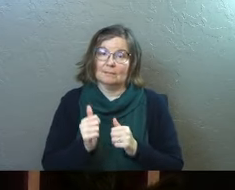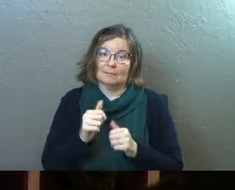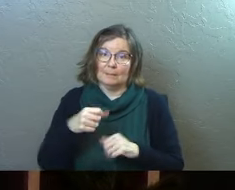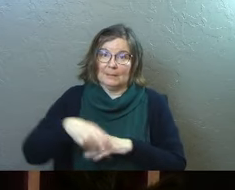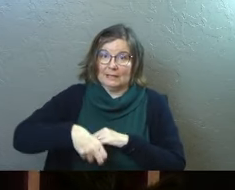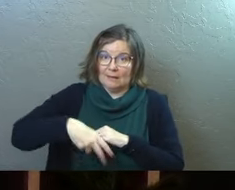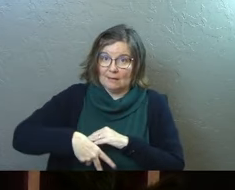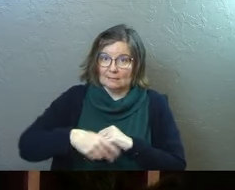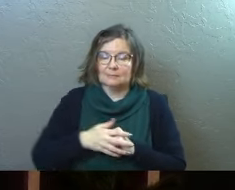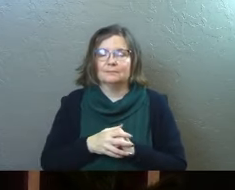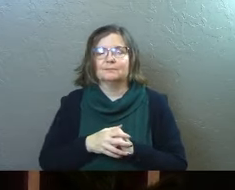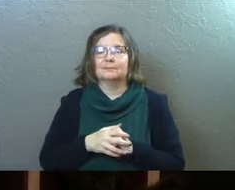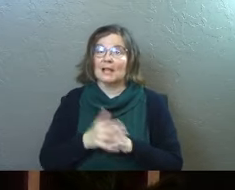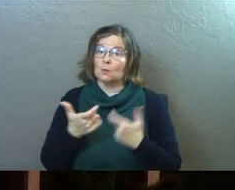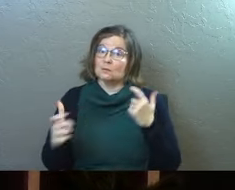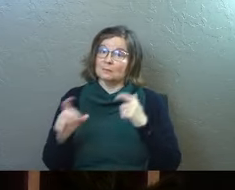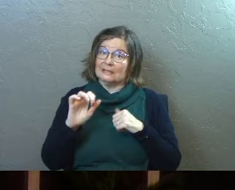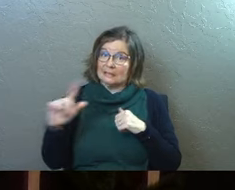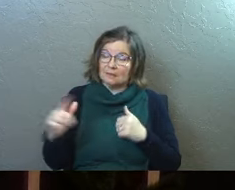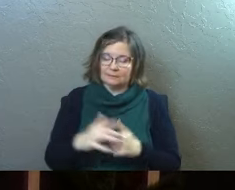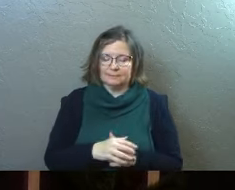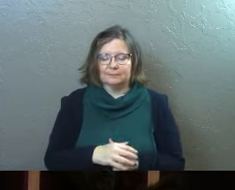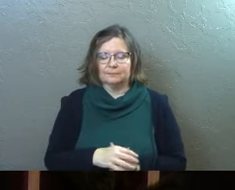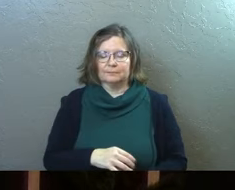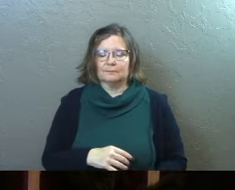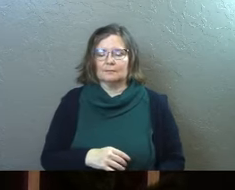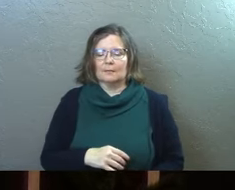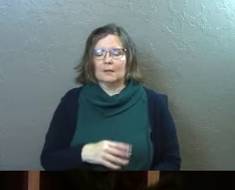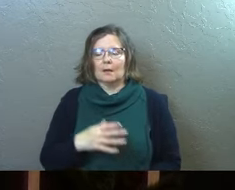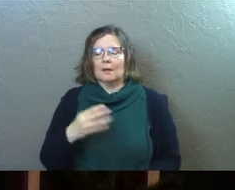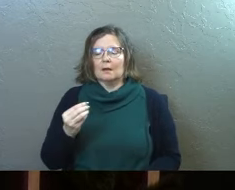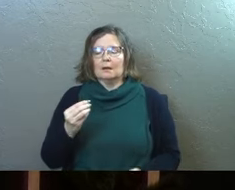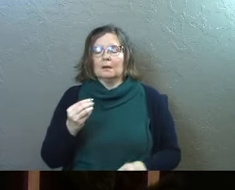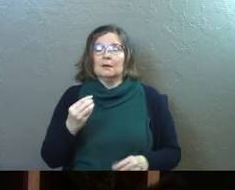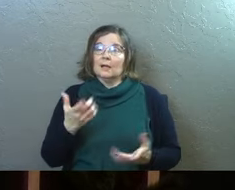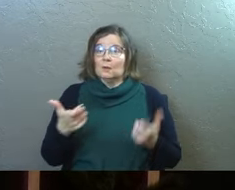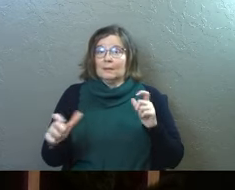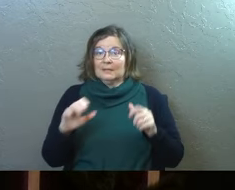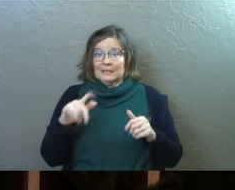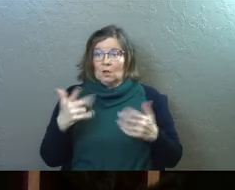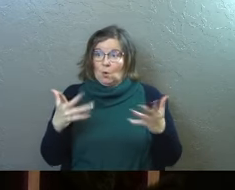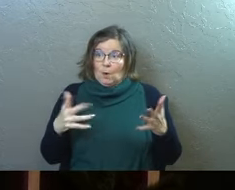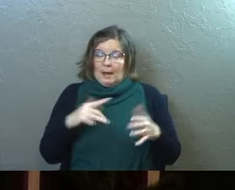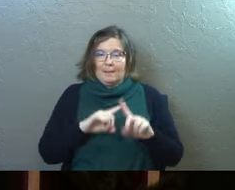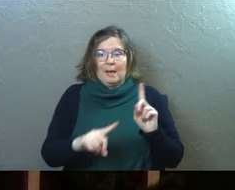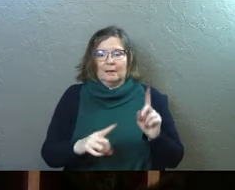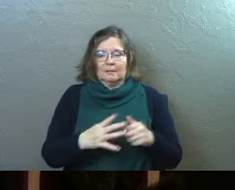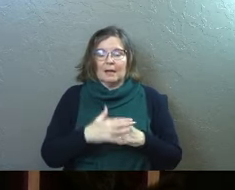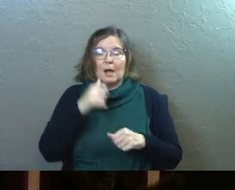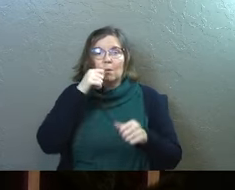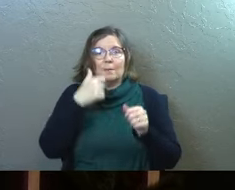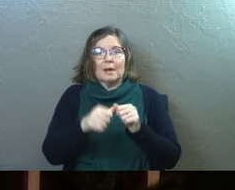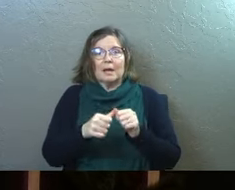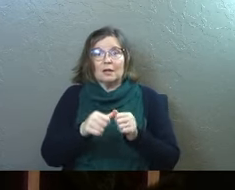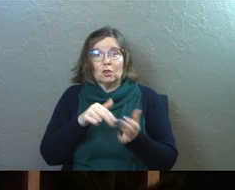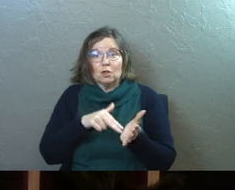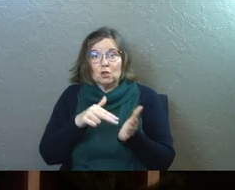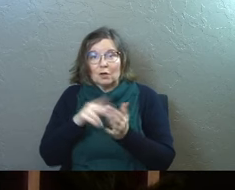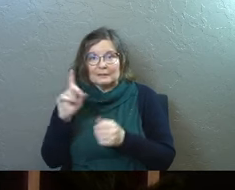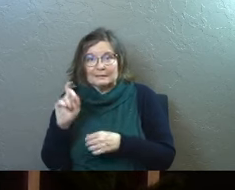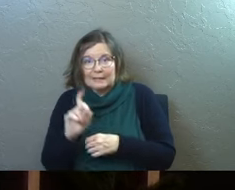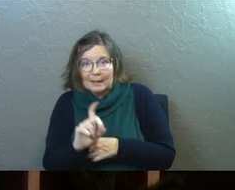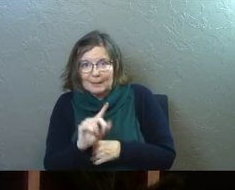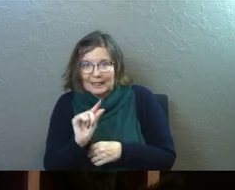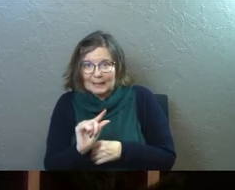midnight. And it was a big deal. And, you know, it was a big deal already, but I remember the nurses